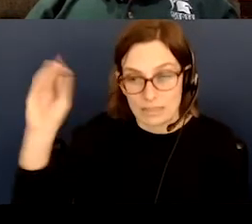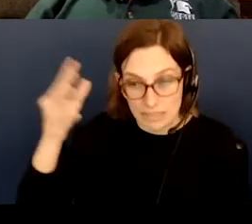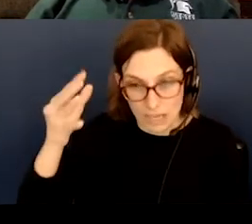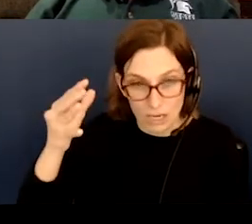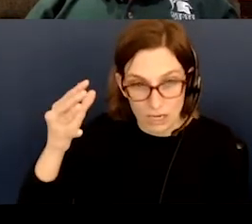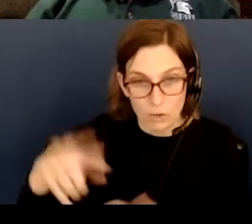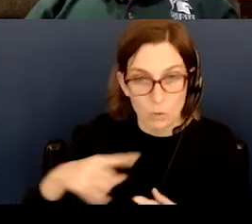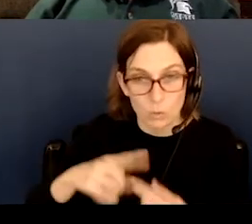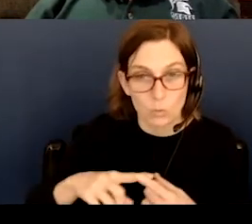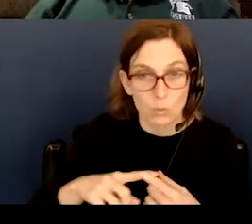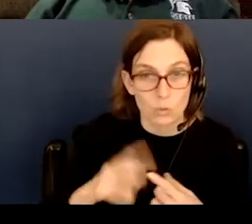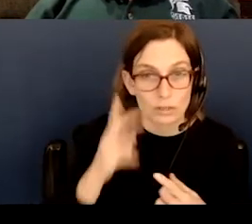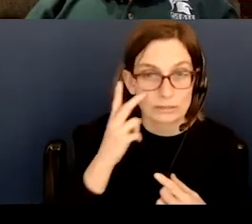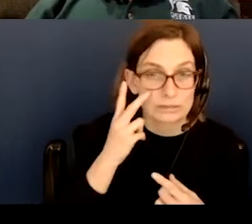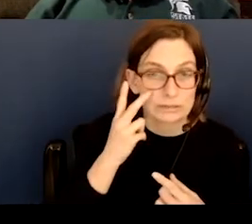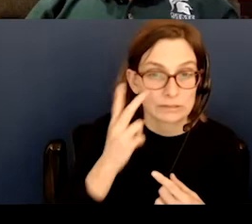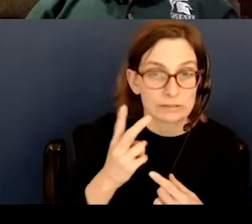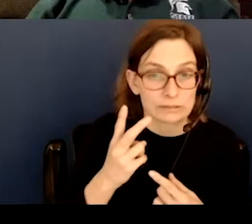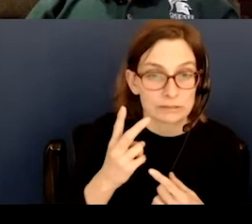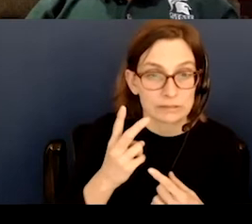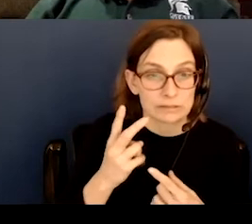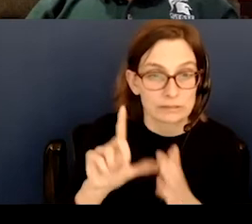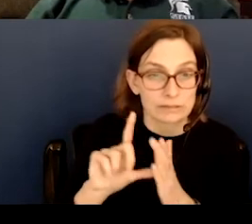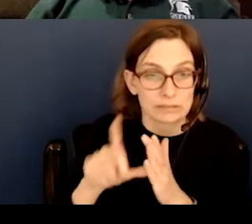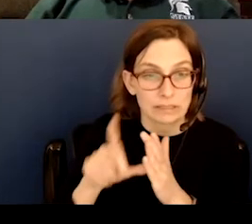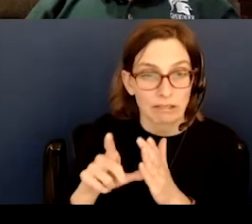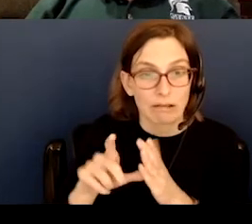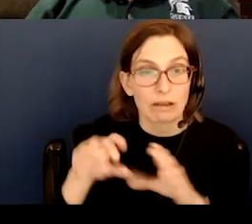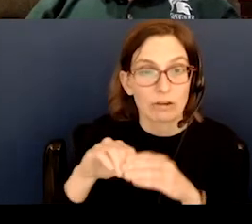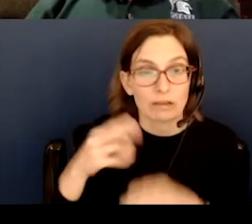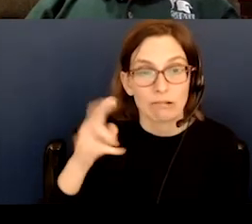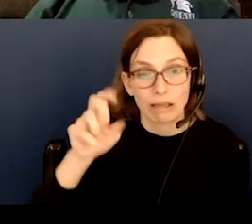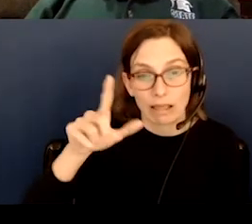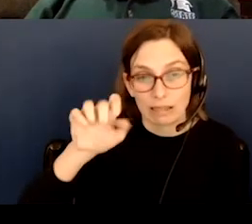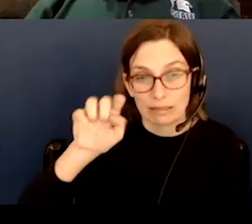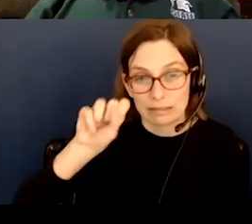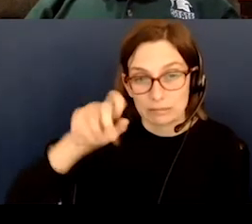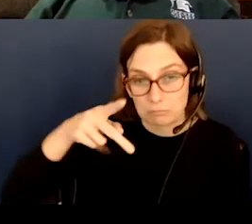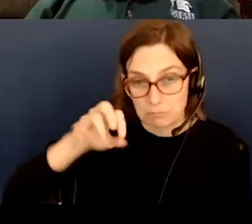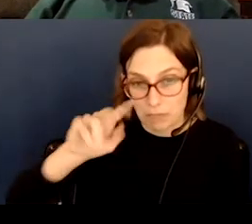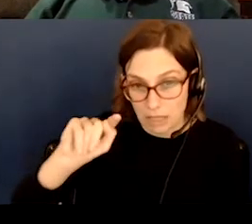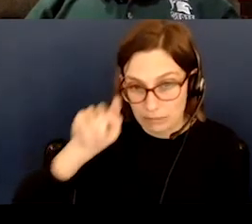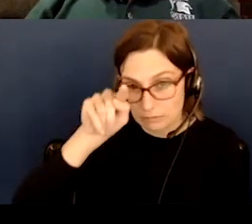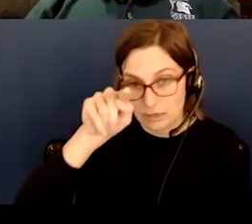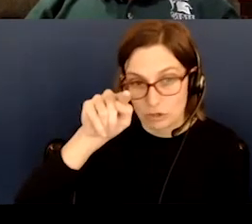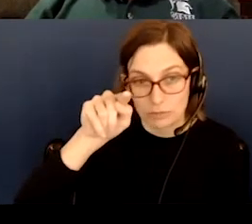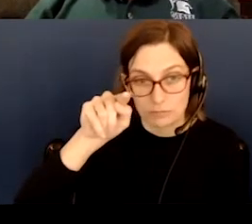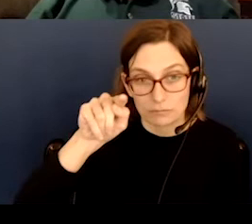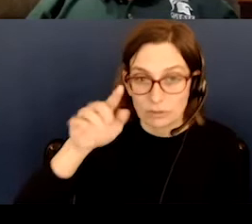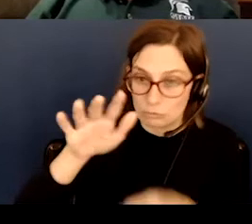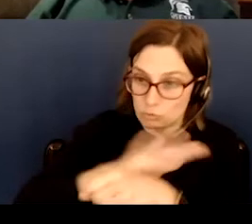seen in the Dardanelles or the Hellespont up here, it was total.